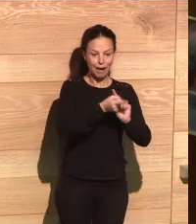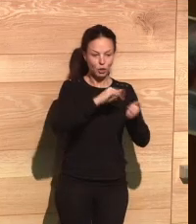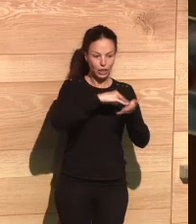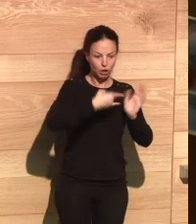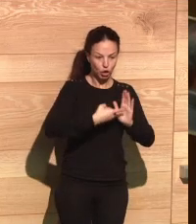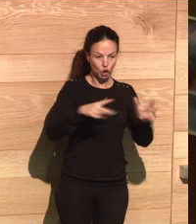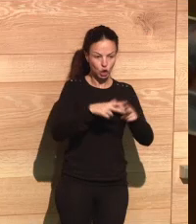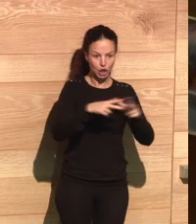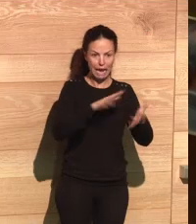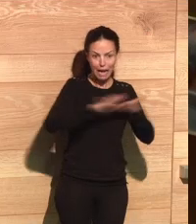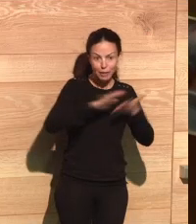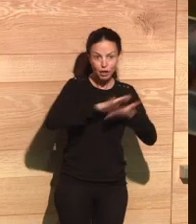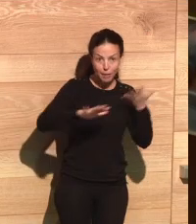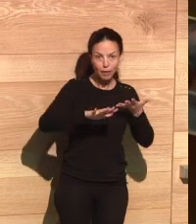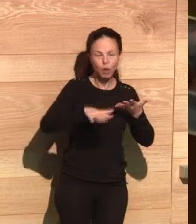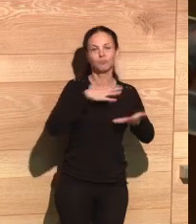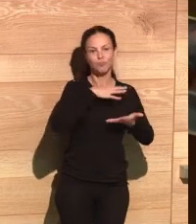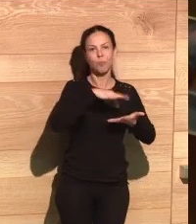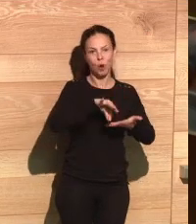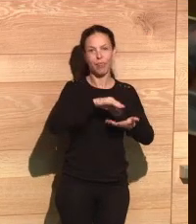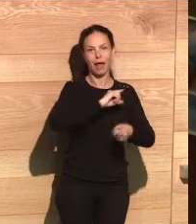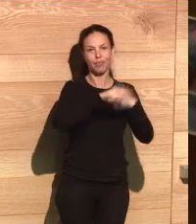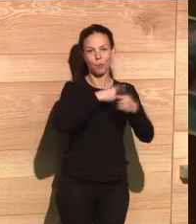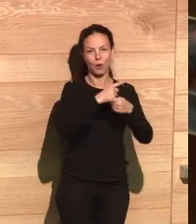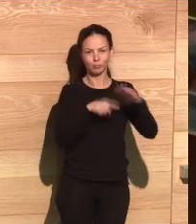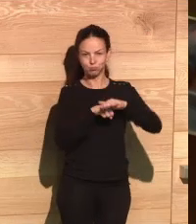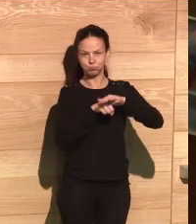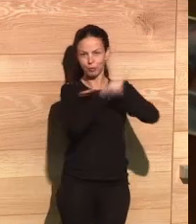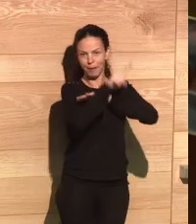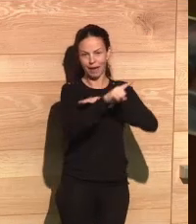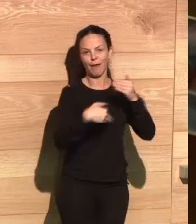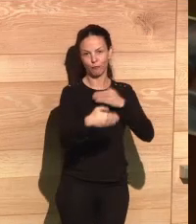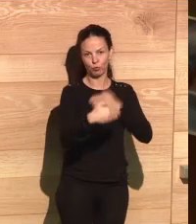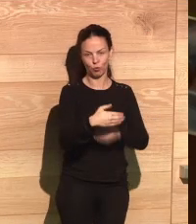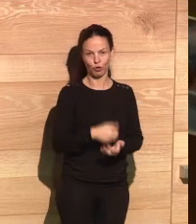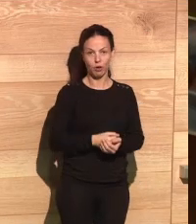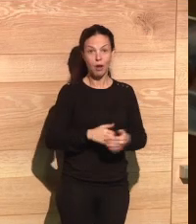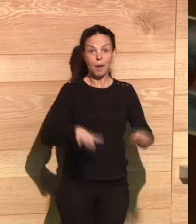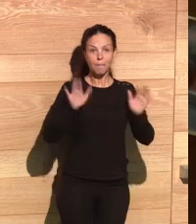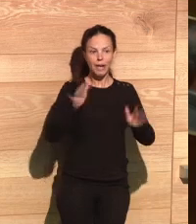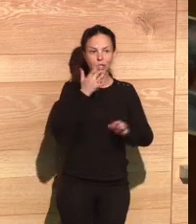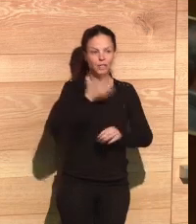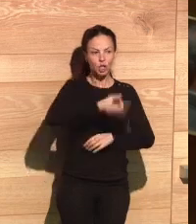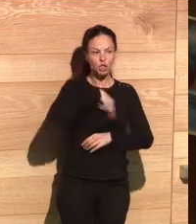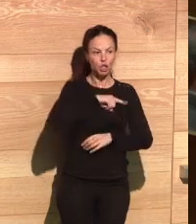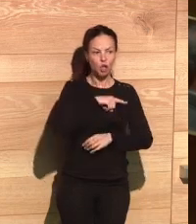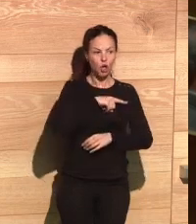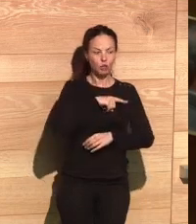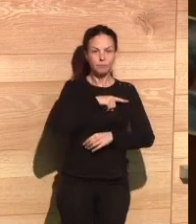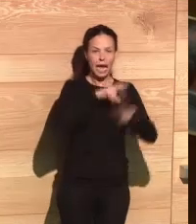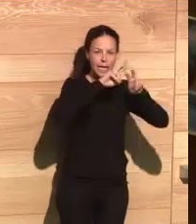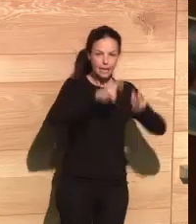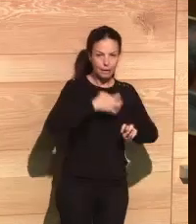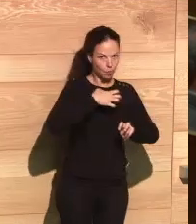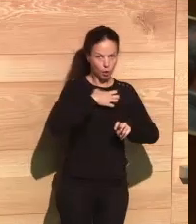probable that the acceleration of the social change will lead to more prosperity in the future.